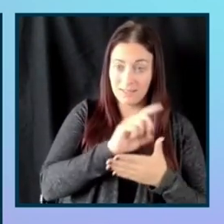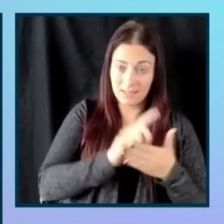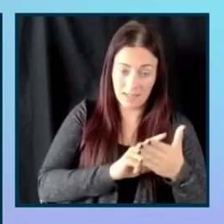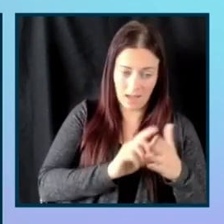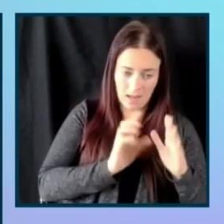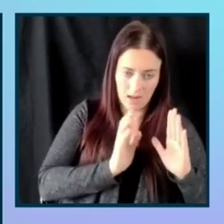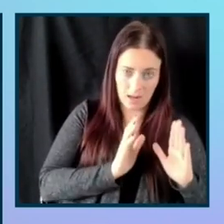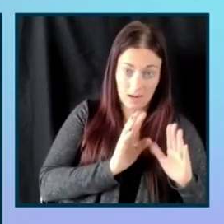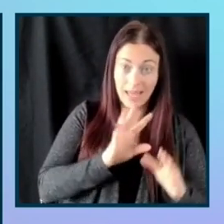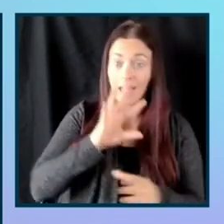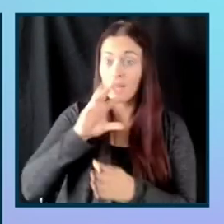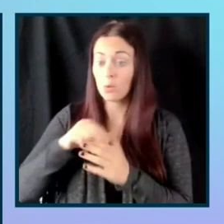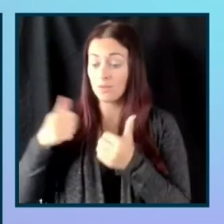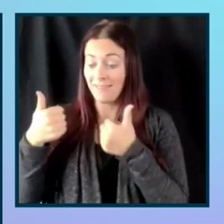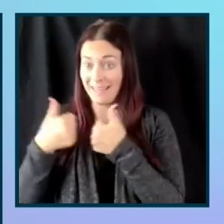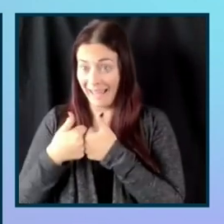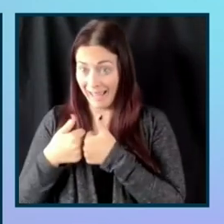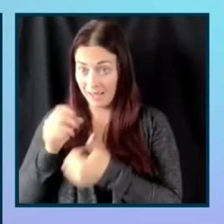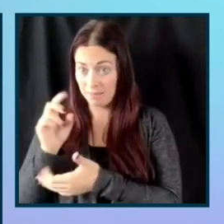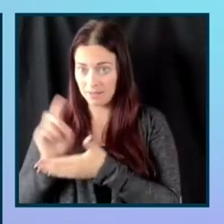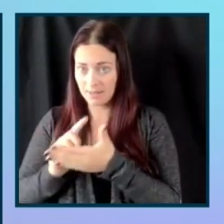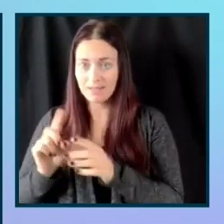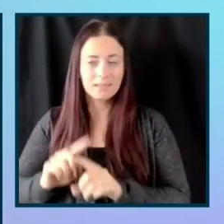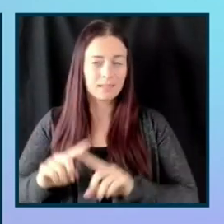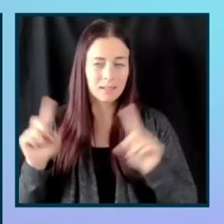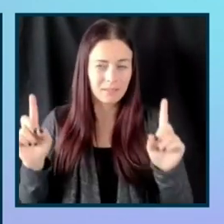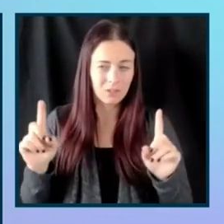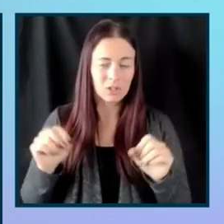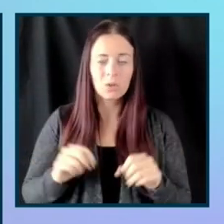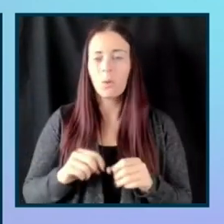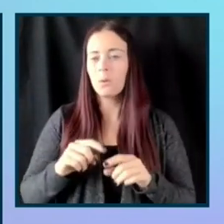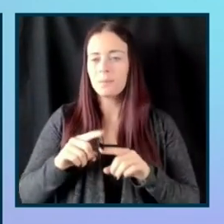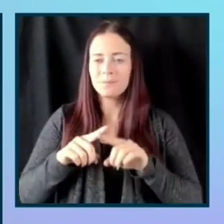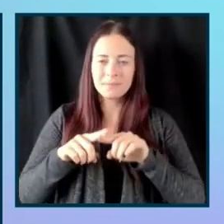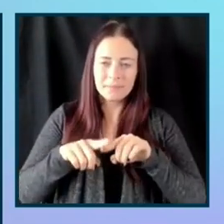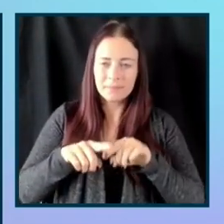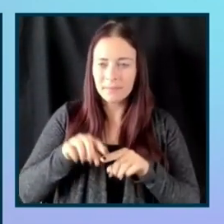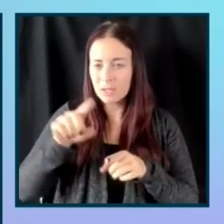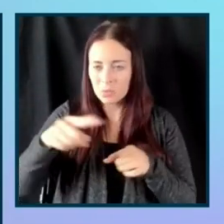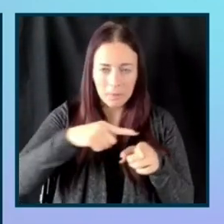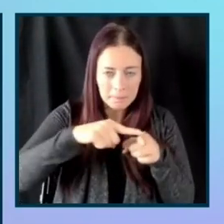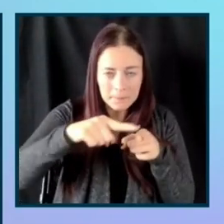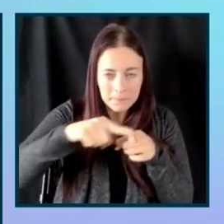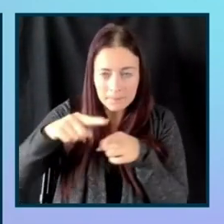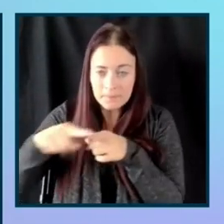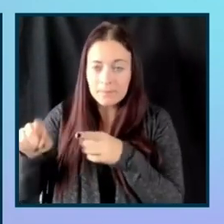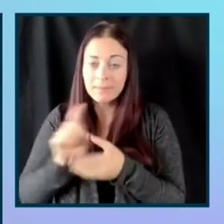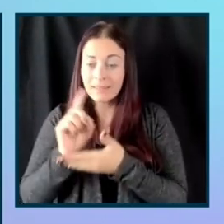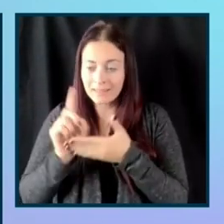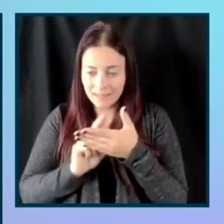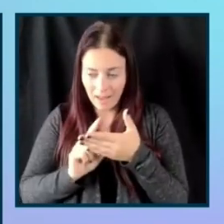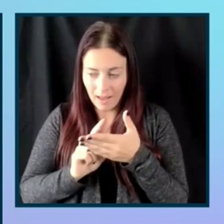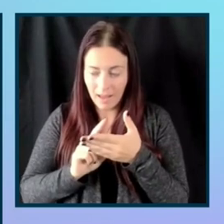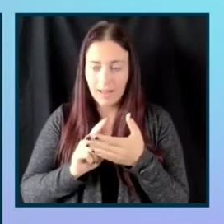slightly different from what we do. So it all comes down to different disciplines of design, working for the same company.